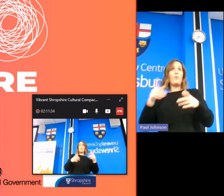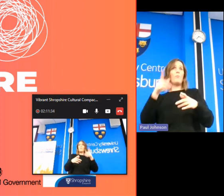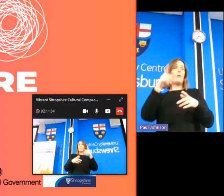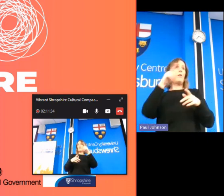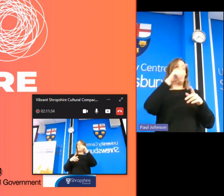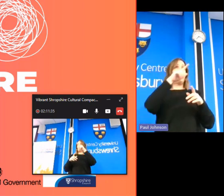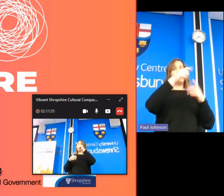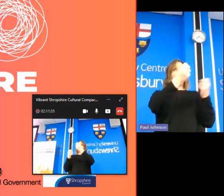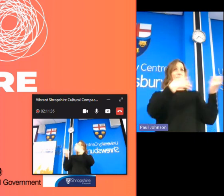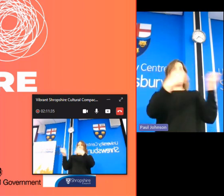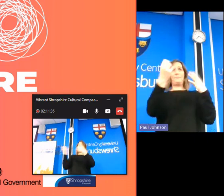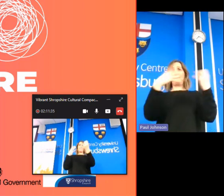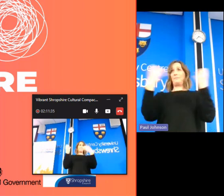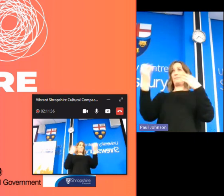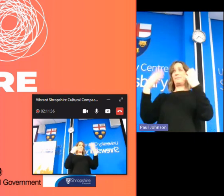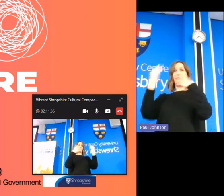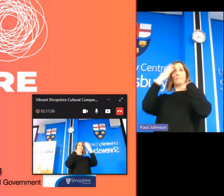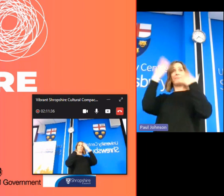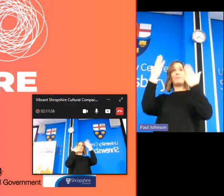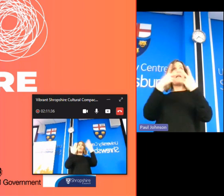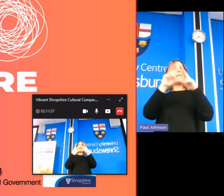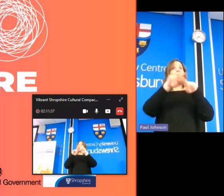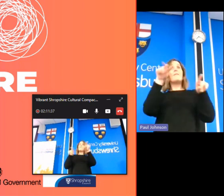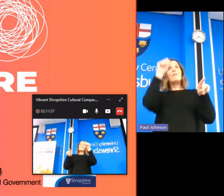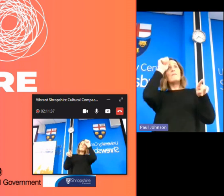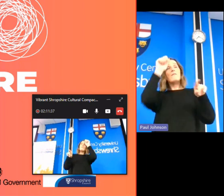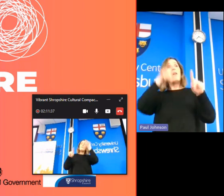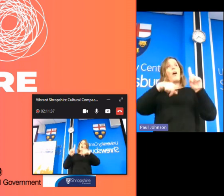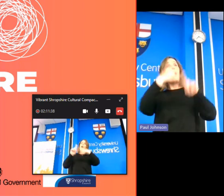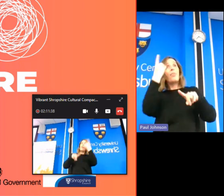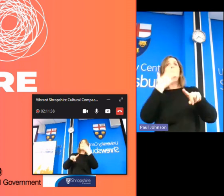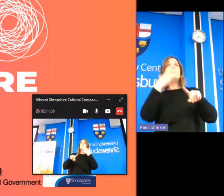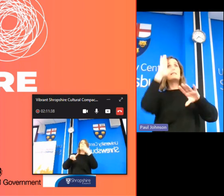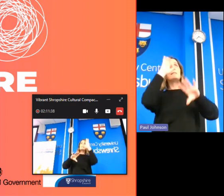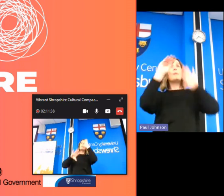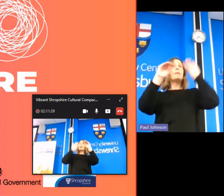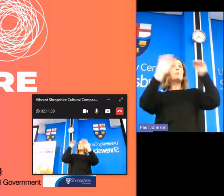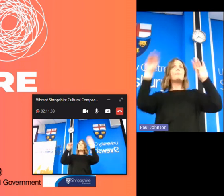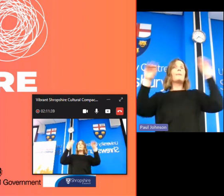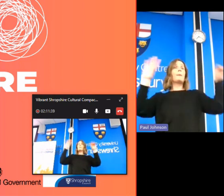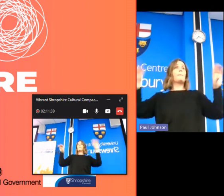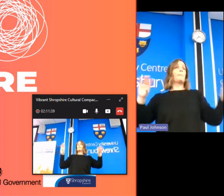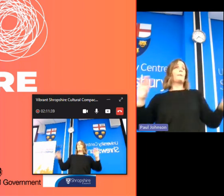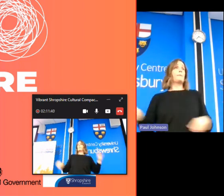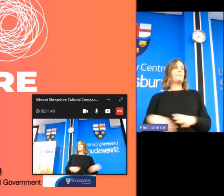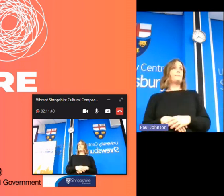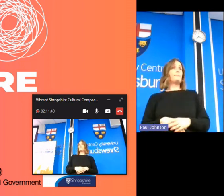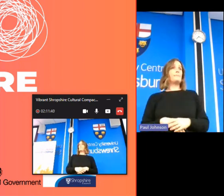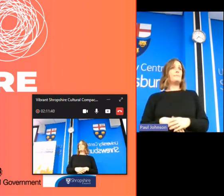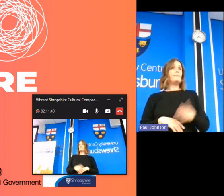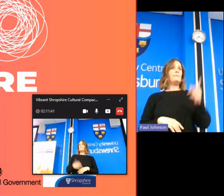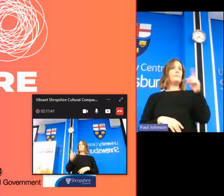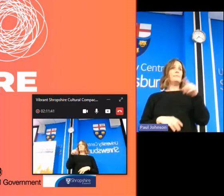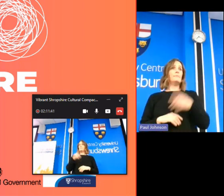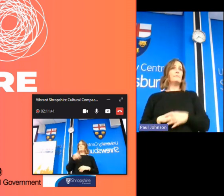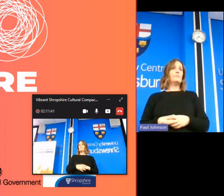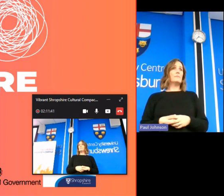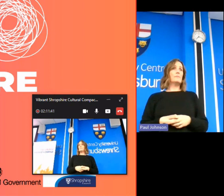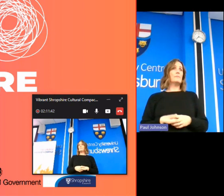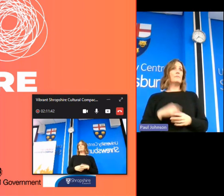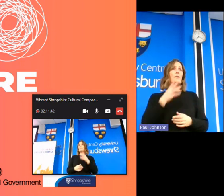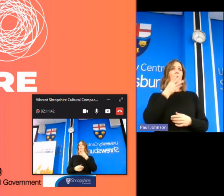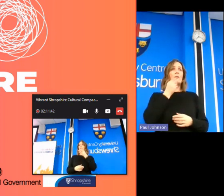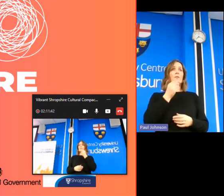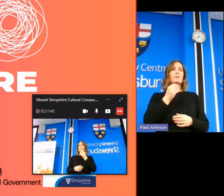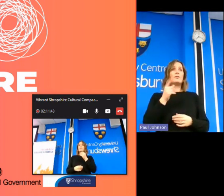and they're all coming out the woodwork so please if you are aware of anyone spread the word thank you yeah oh yeah um the